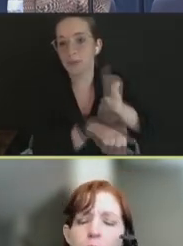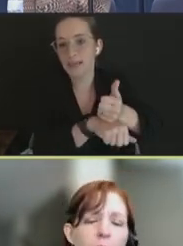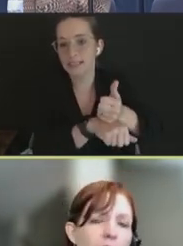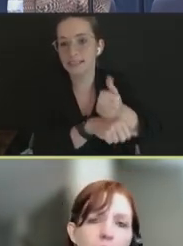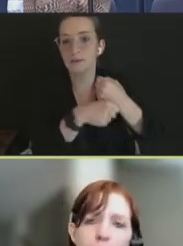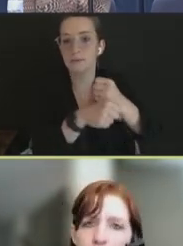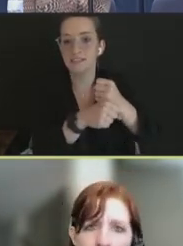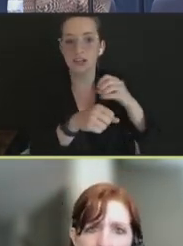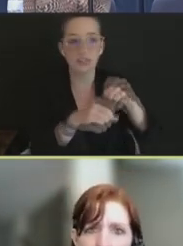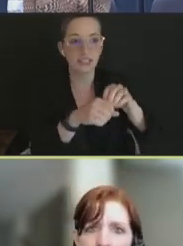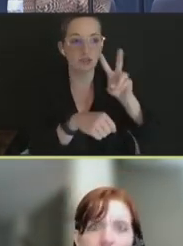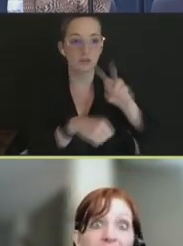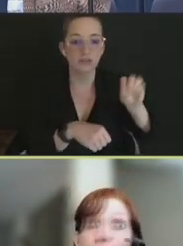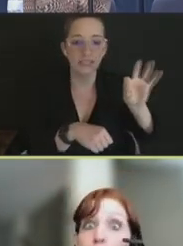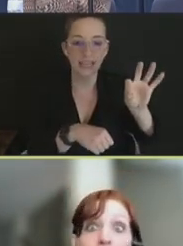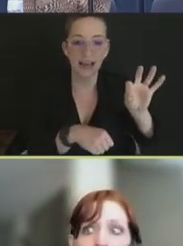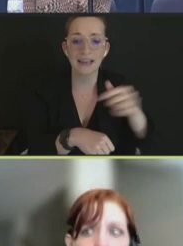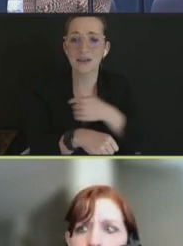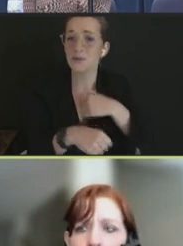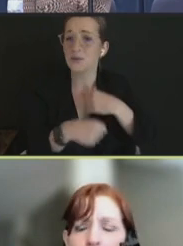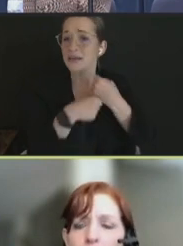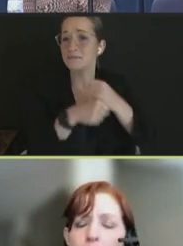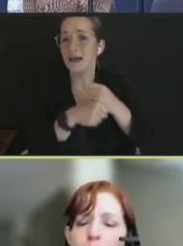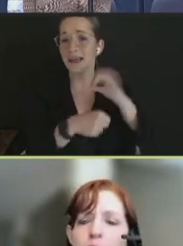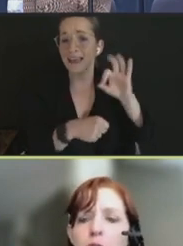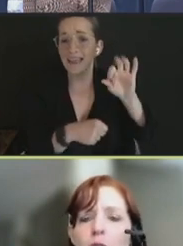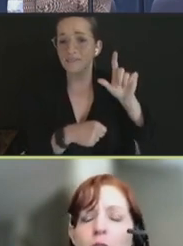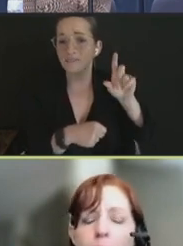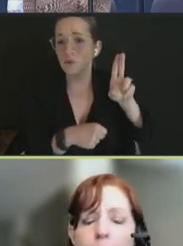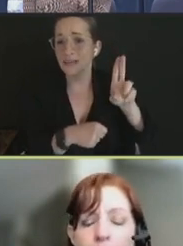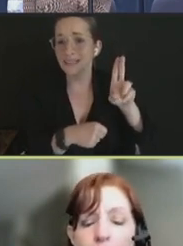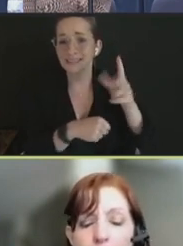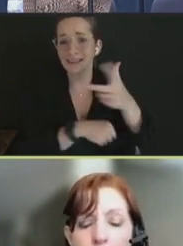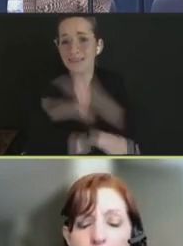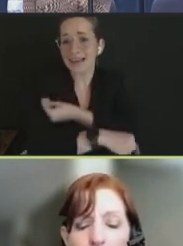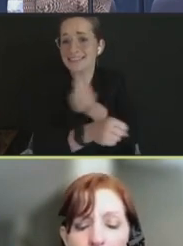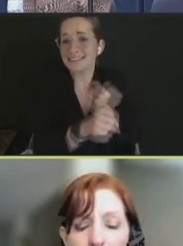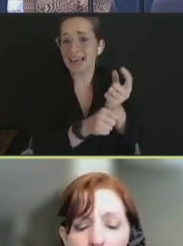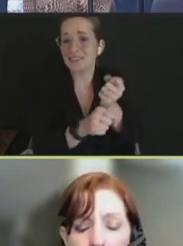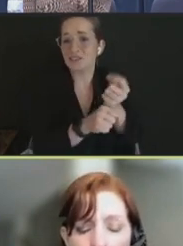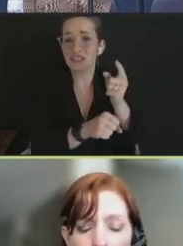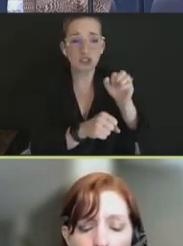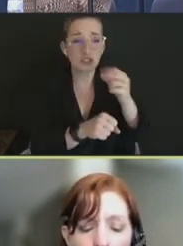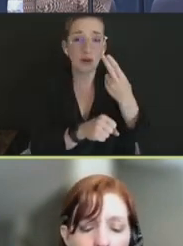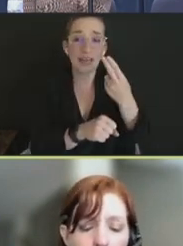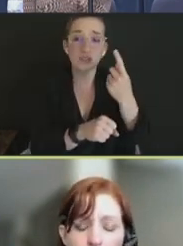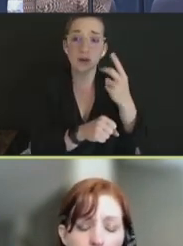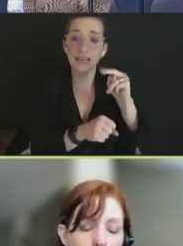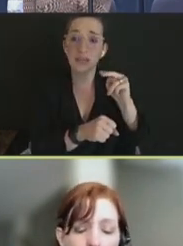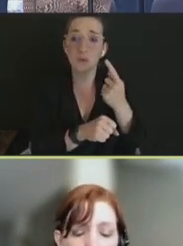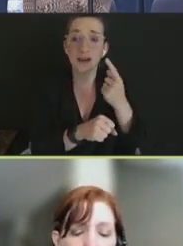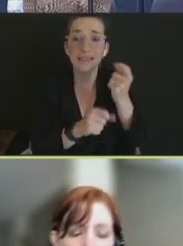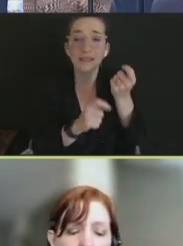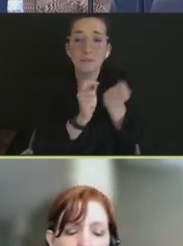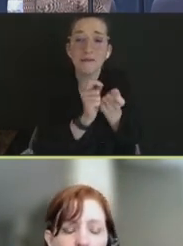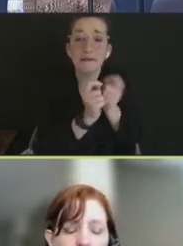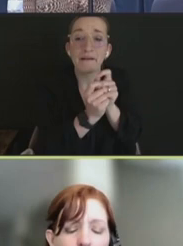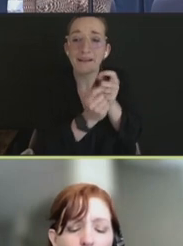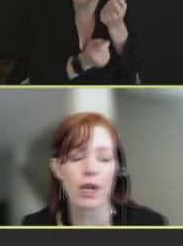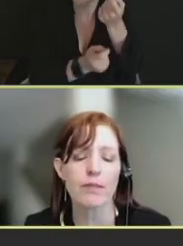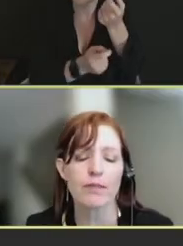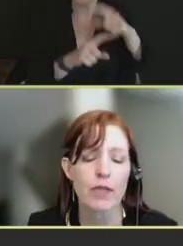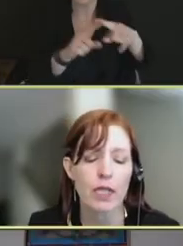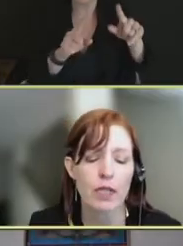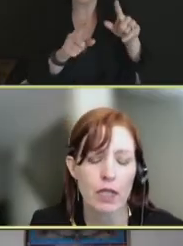We make influenza vaccines every year. So, there was not much different with that one for a number of different